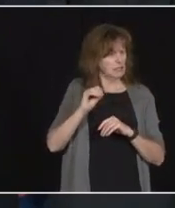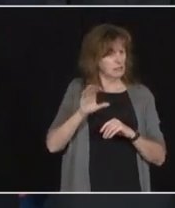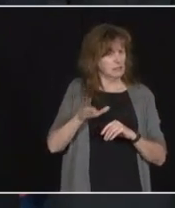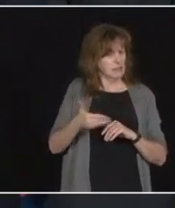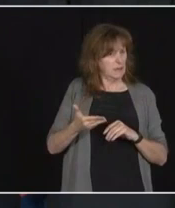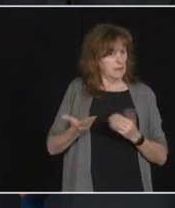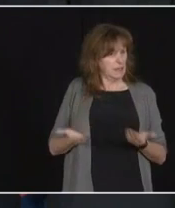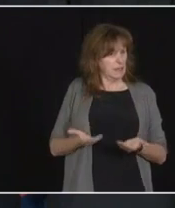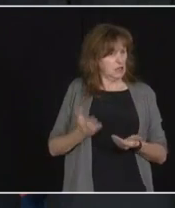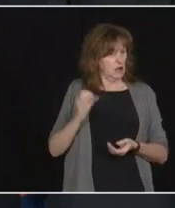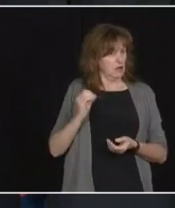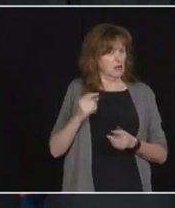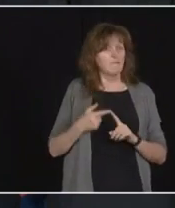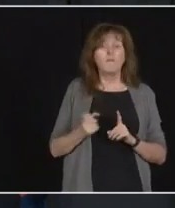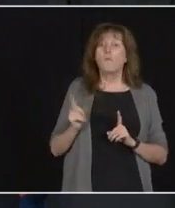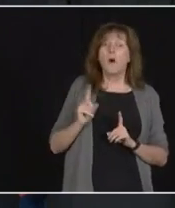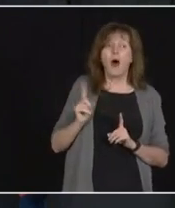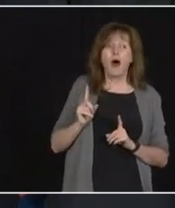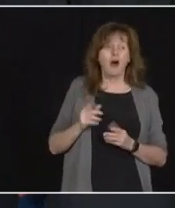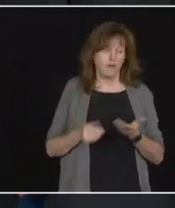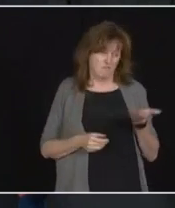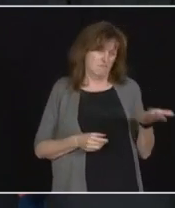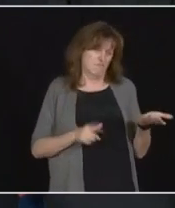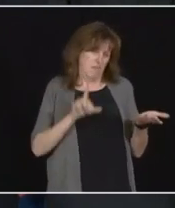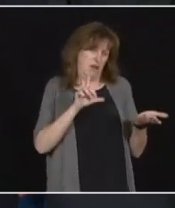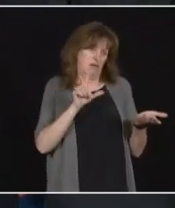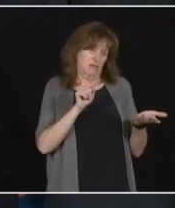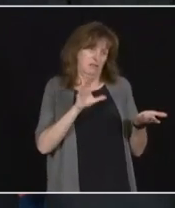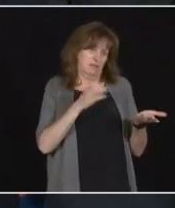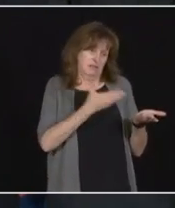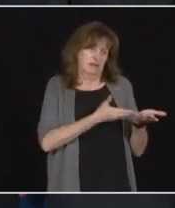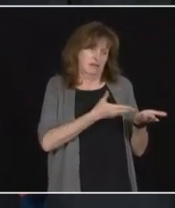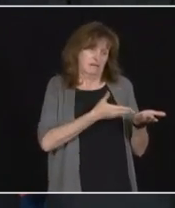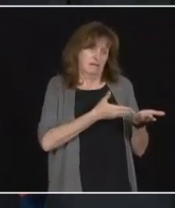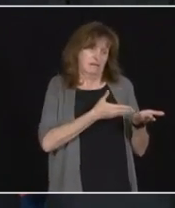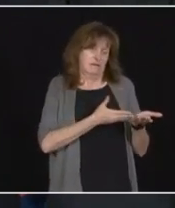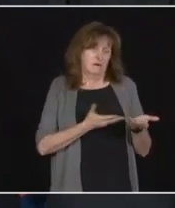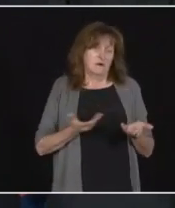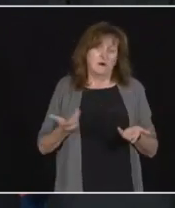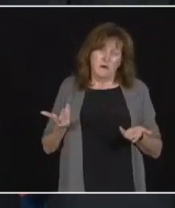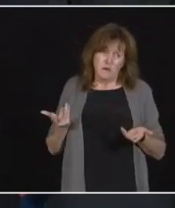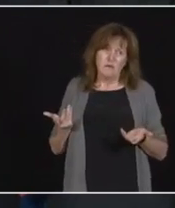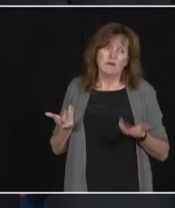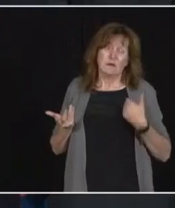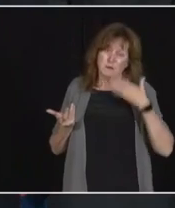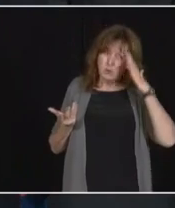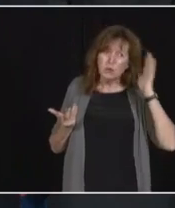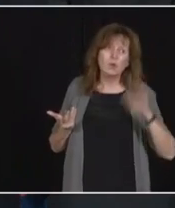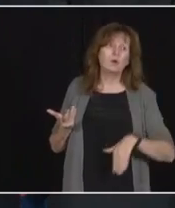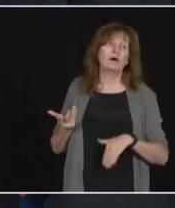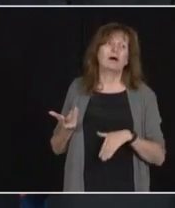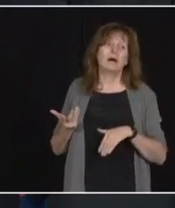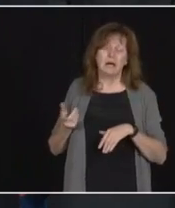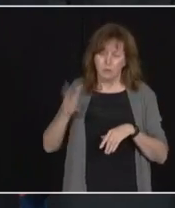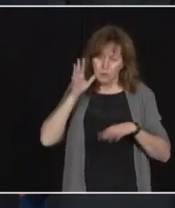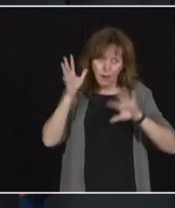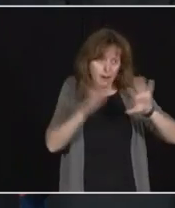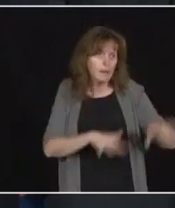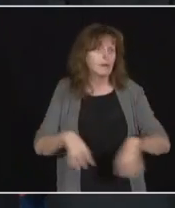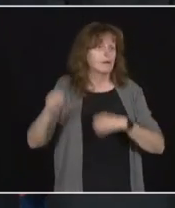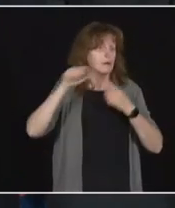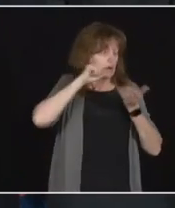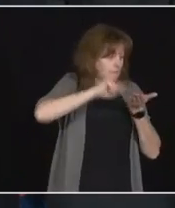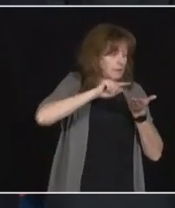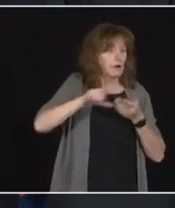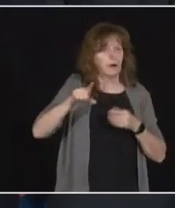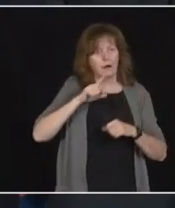been in long-term care. And I know you're going to look into this and you've made a lot of promises about it. But